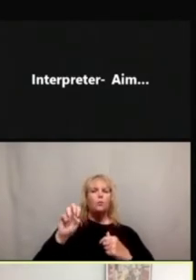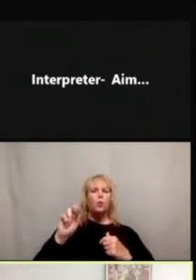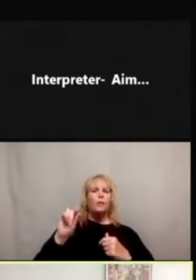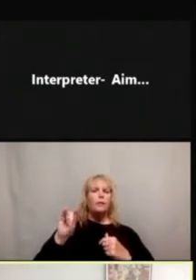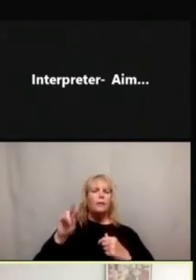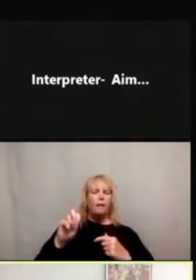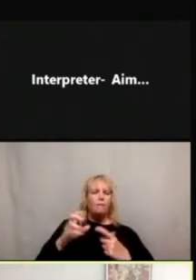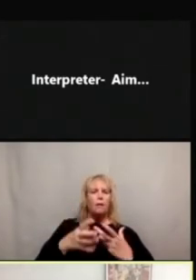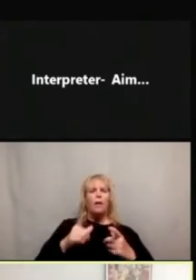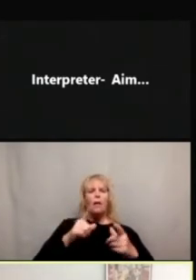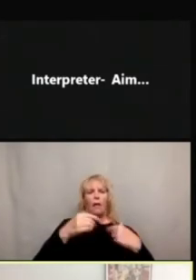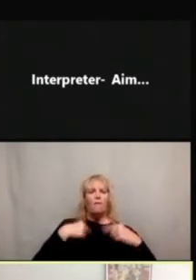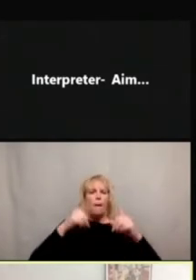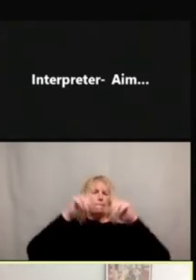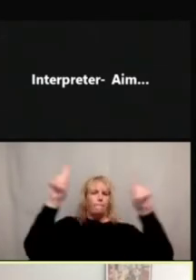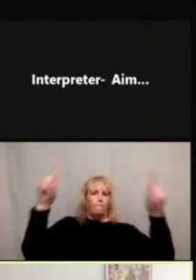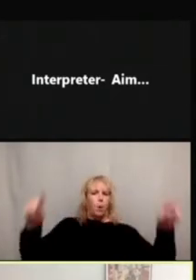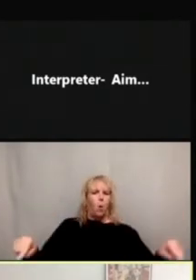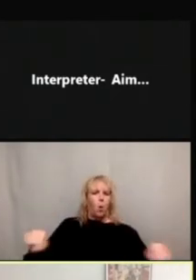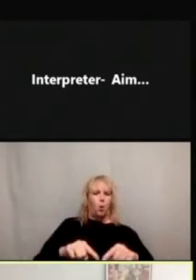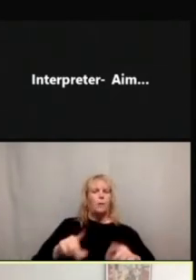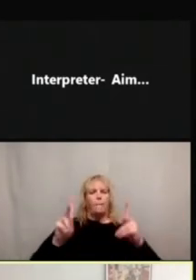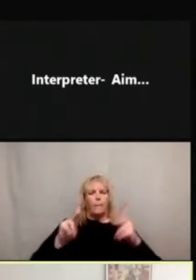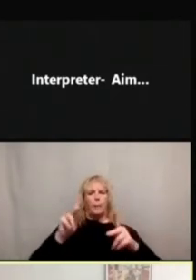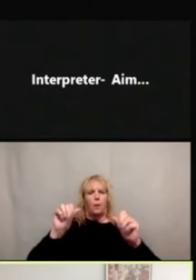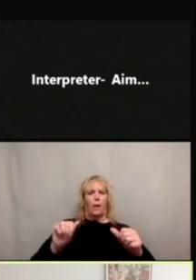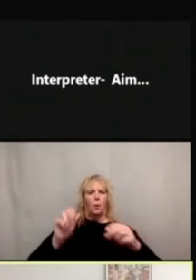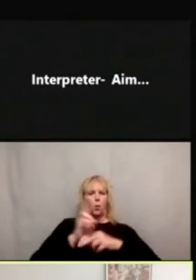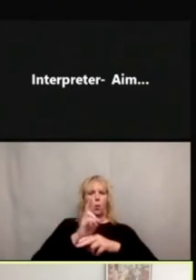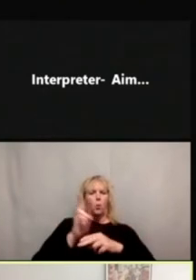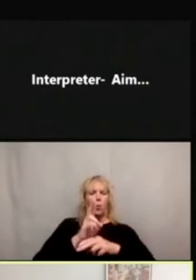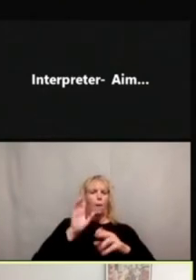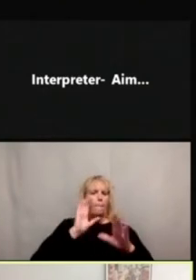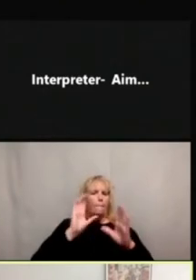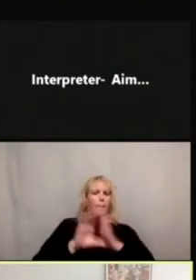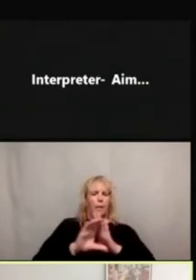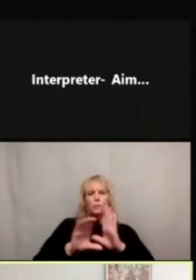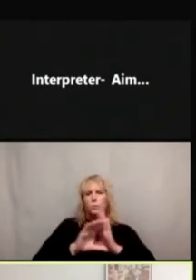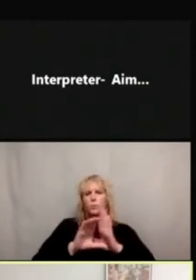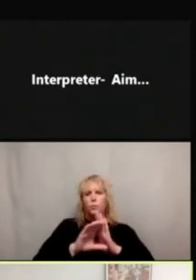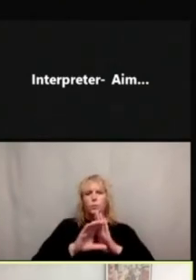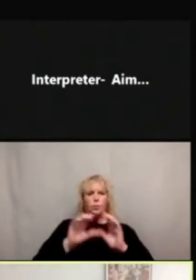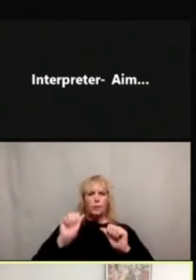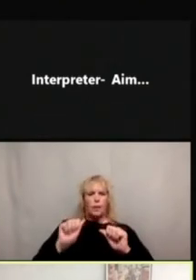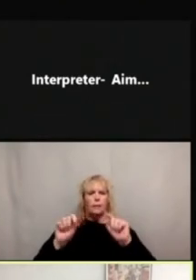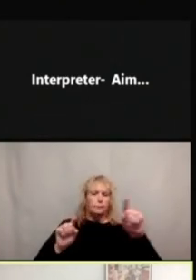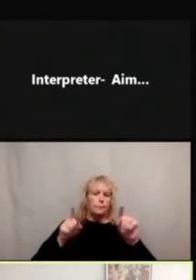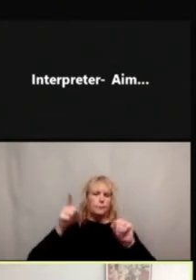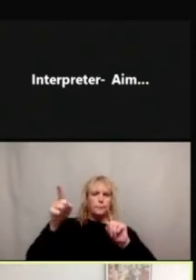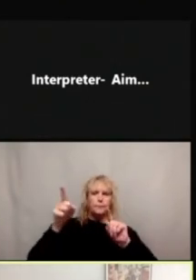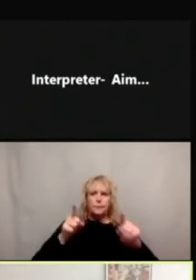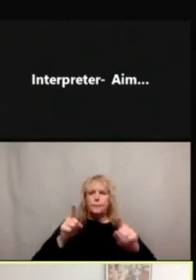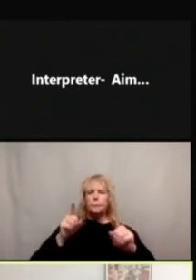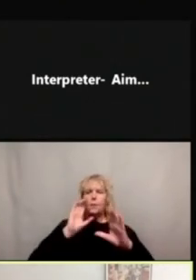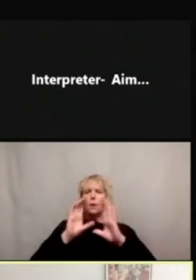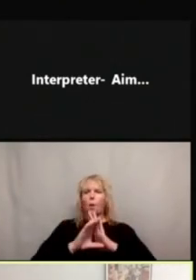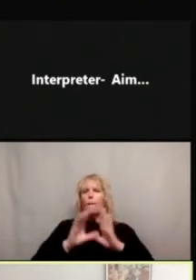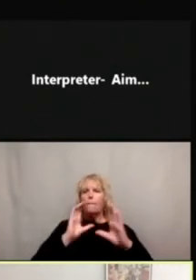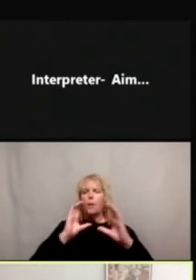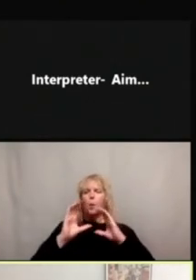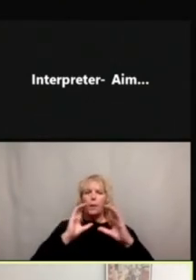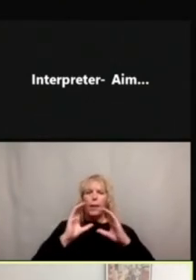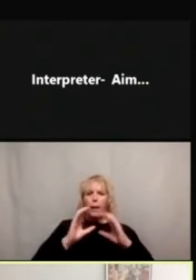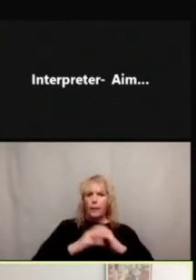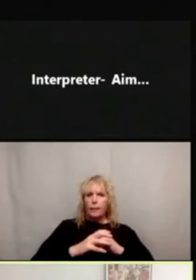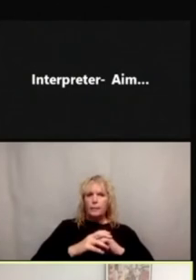communication board where people can use these images to communicate. We have some examples here of